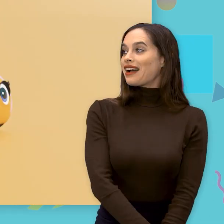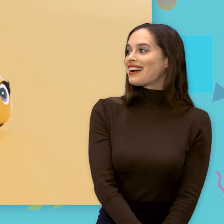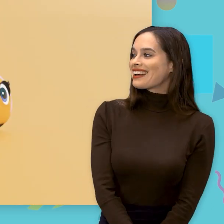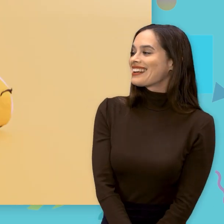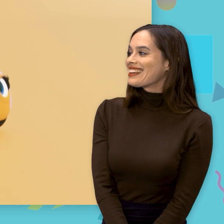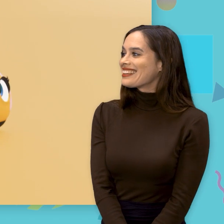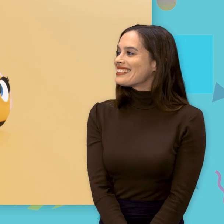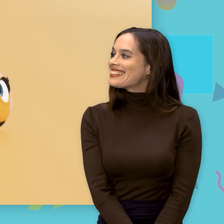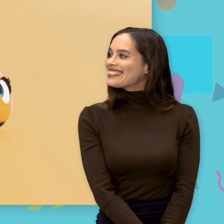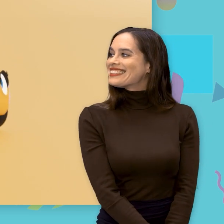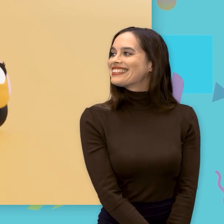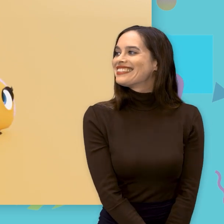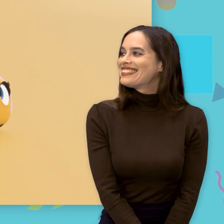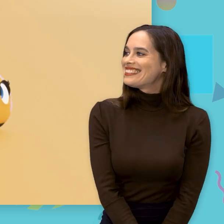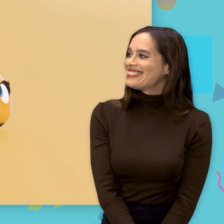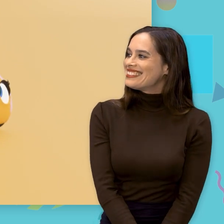Huh?